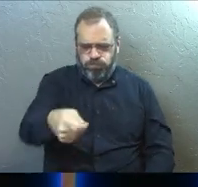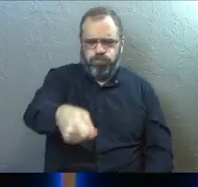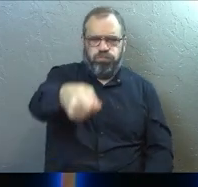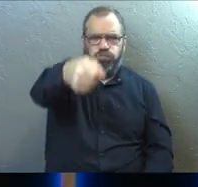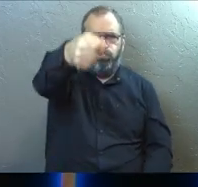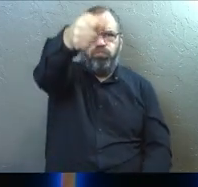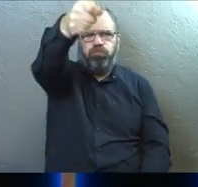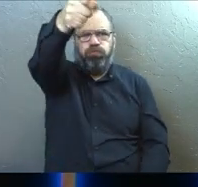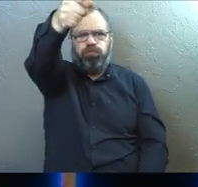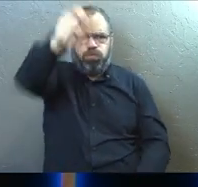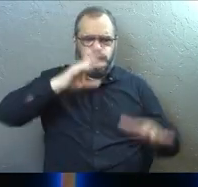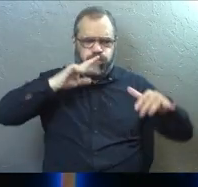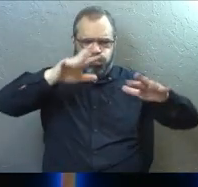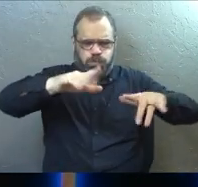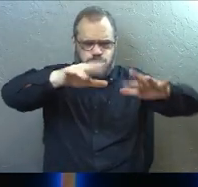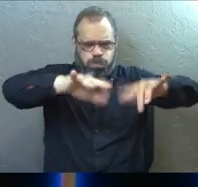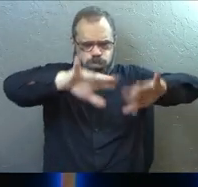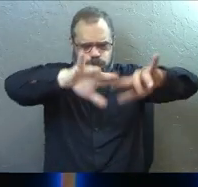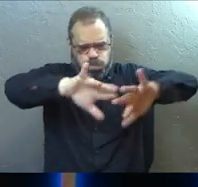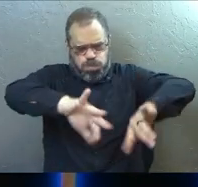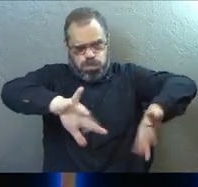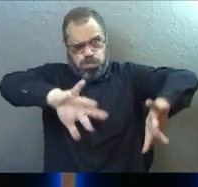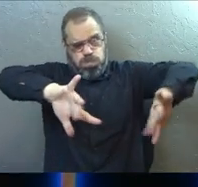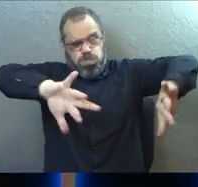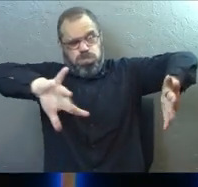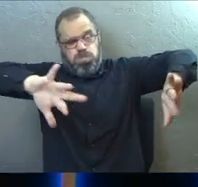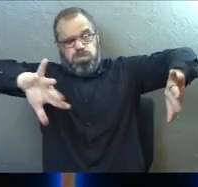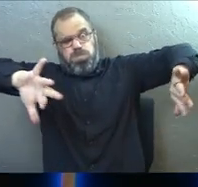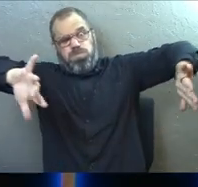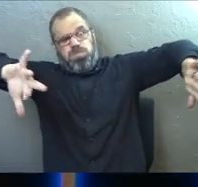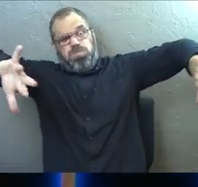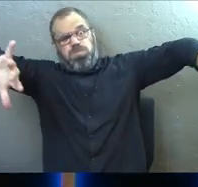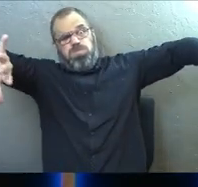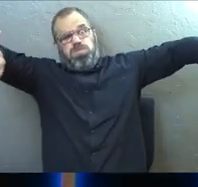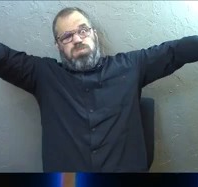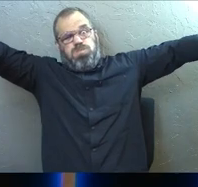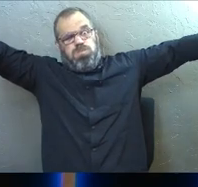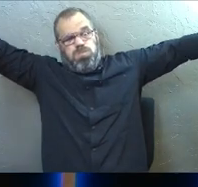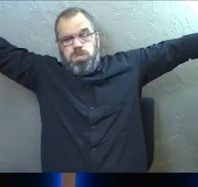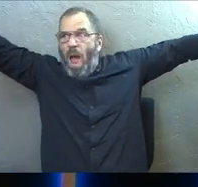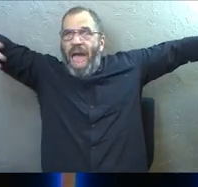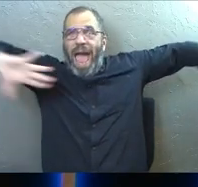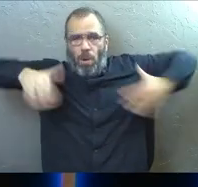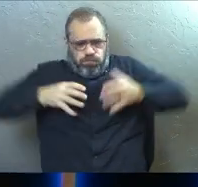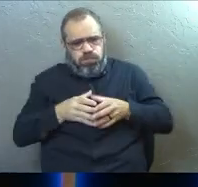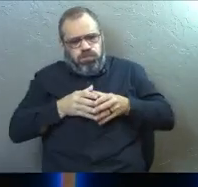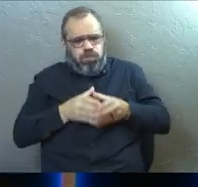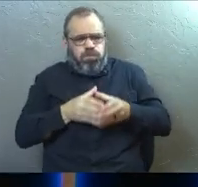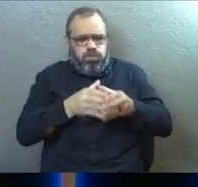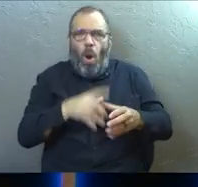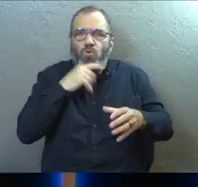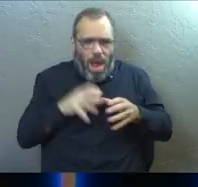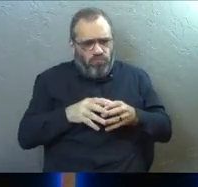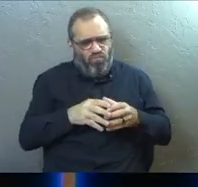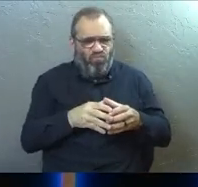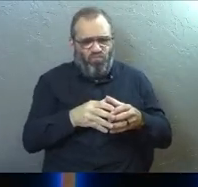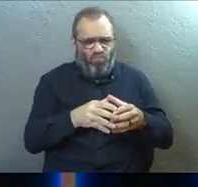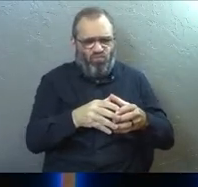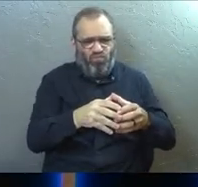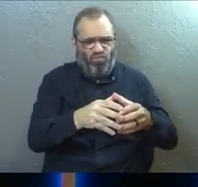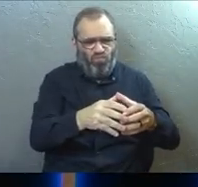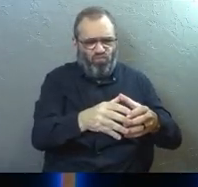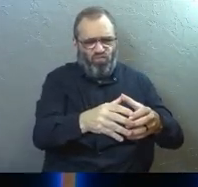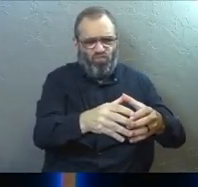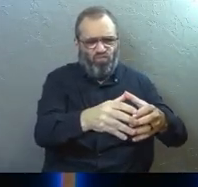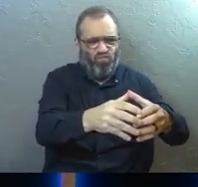and the waters part it's this amazing moment and then they all walk along on dry land. It's